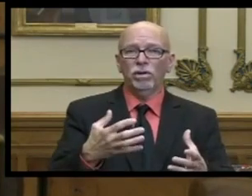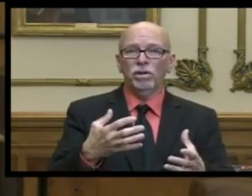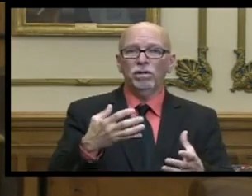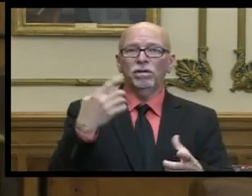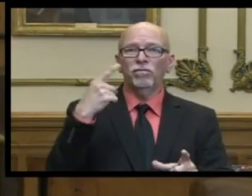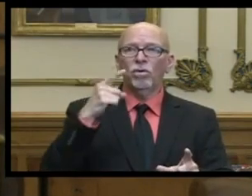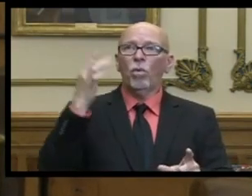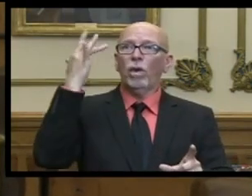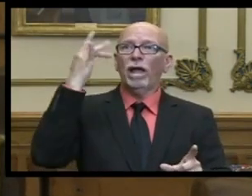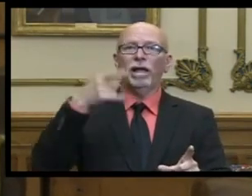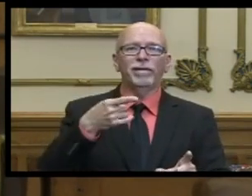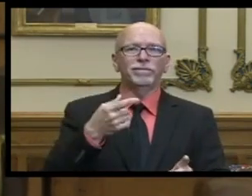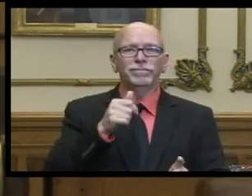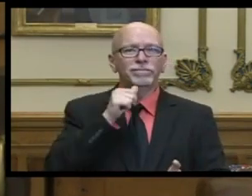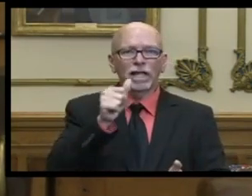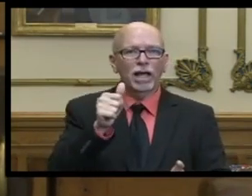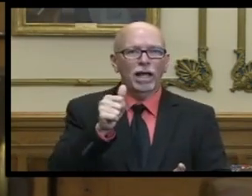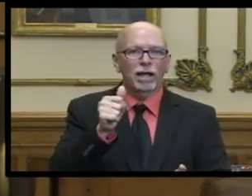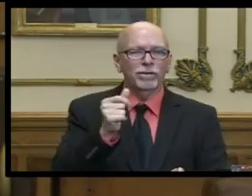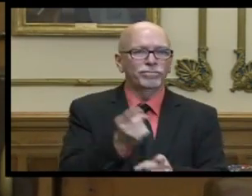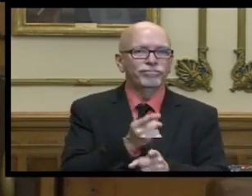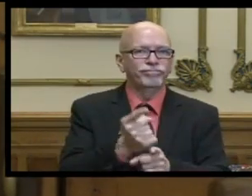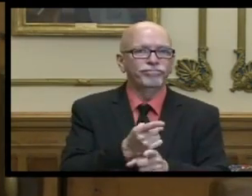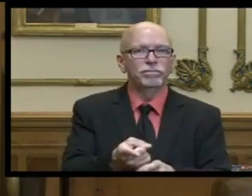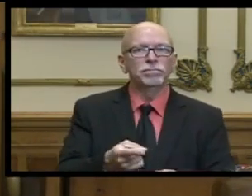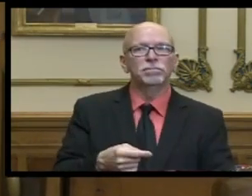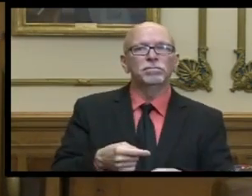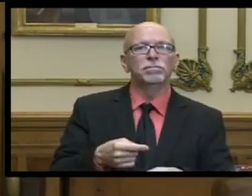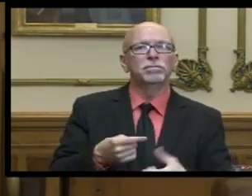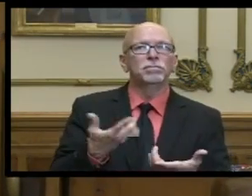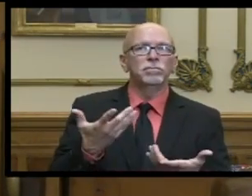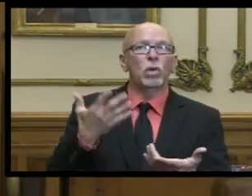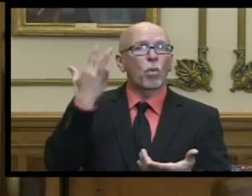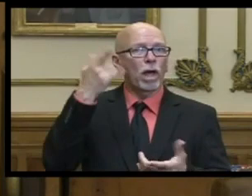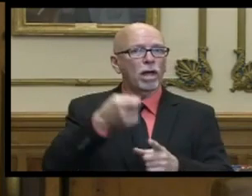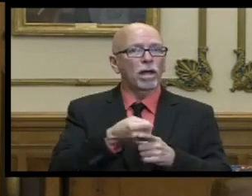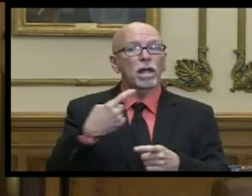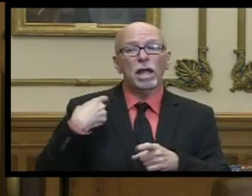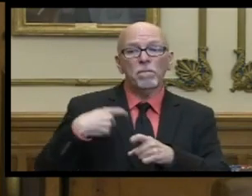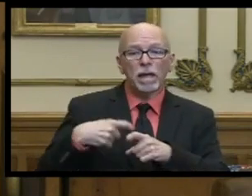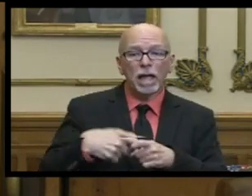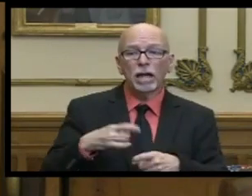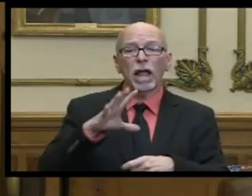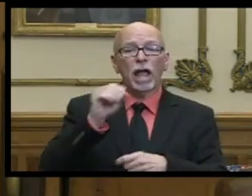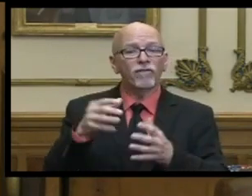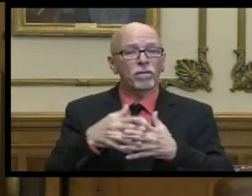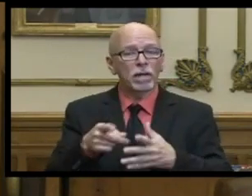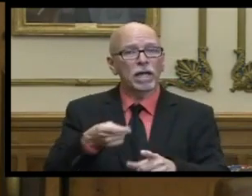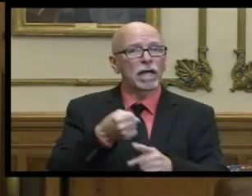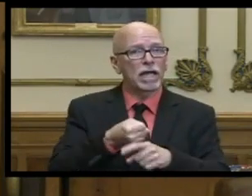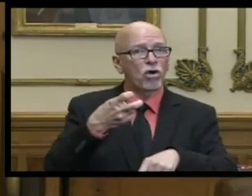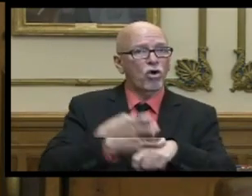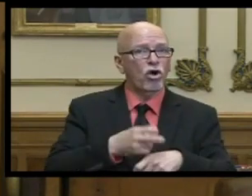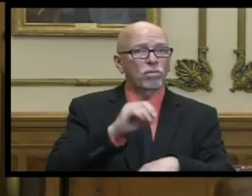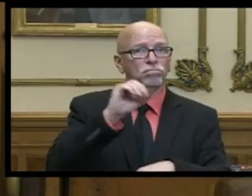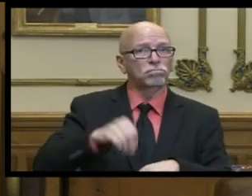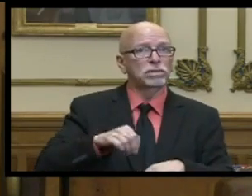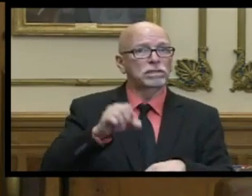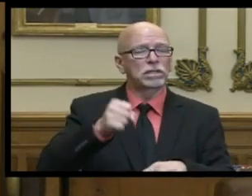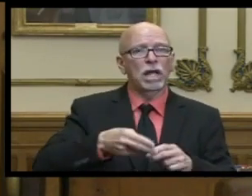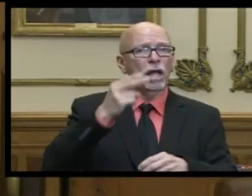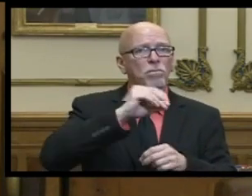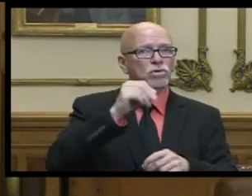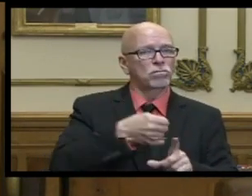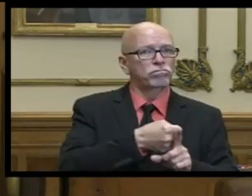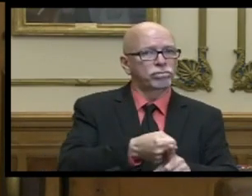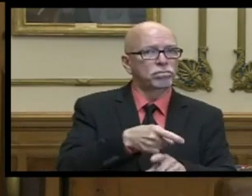why is probably not wise on the one hand yes hispanics african americans have been hit harder by this and